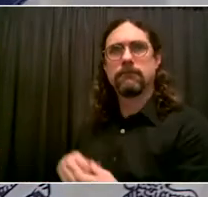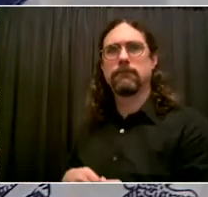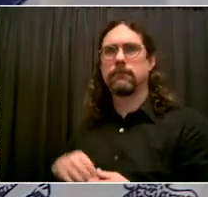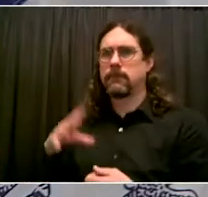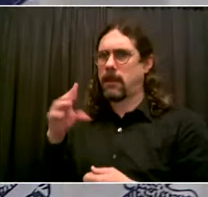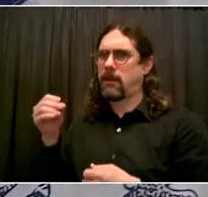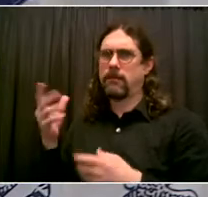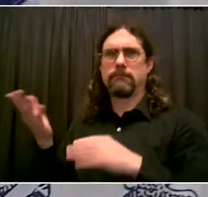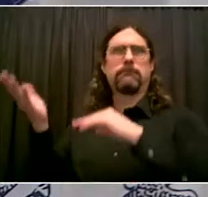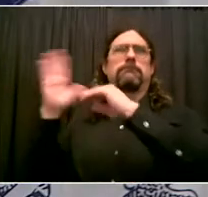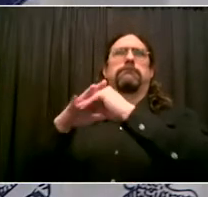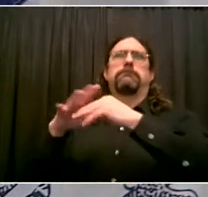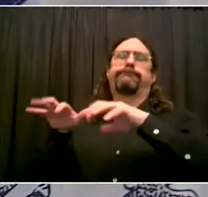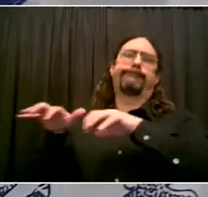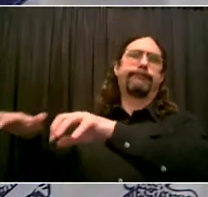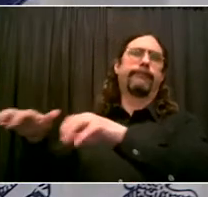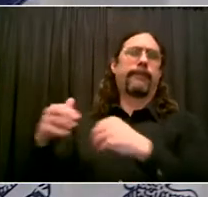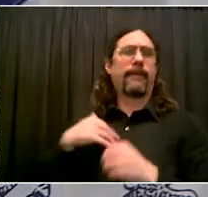Councilmember Peter Koo.